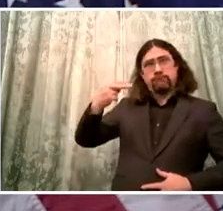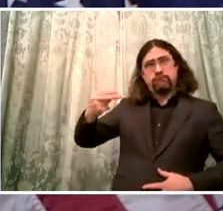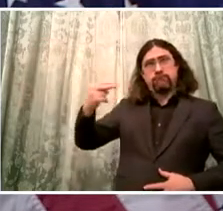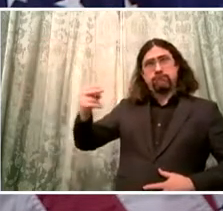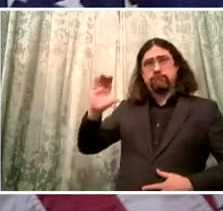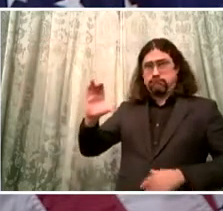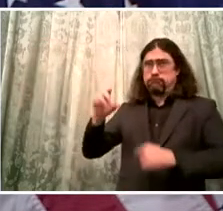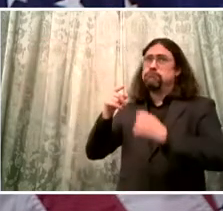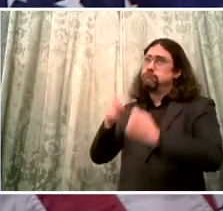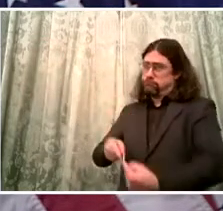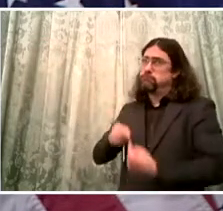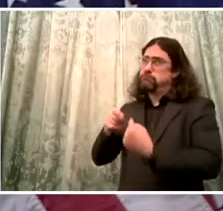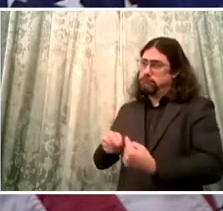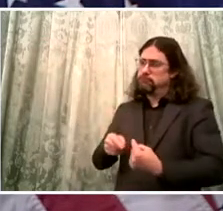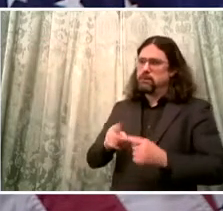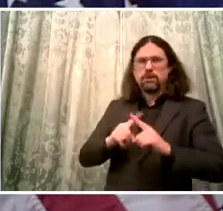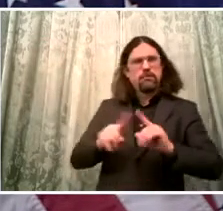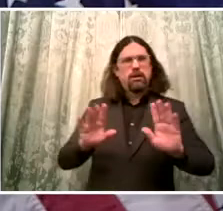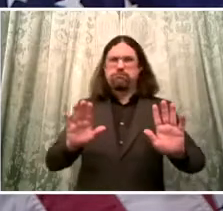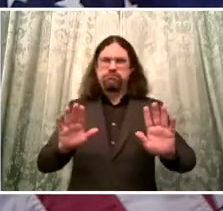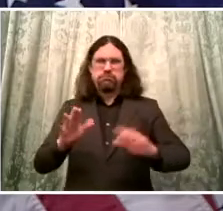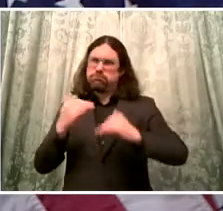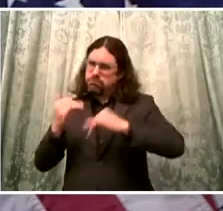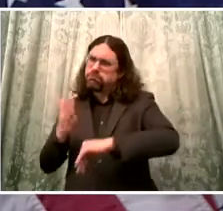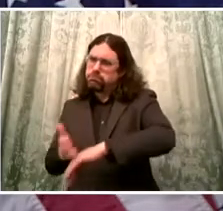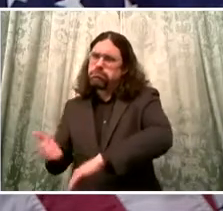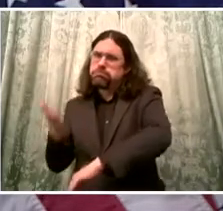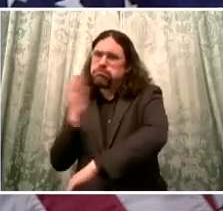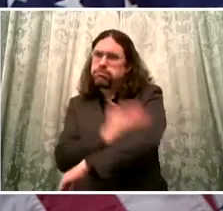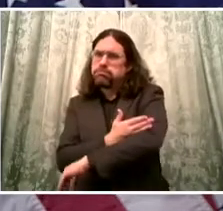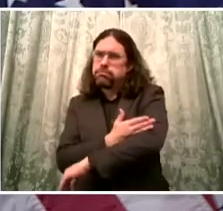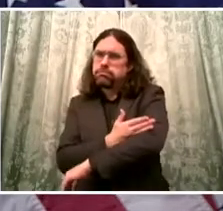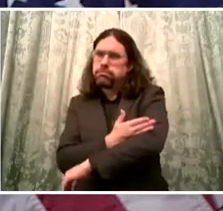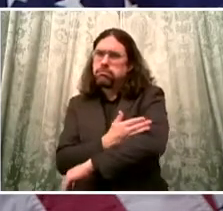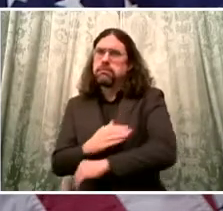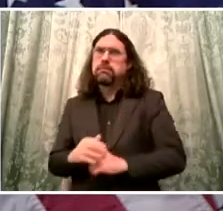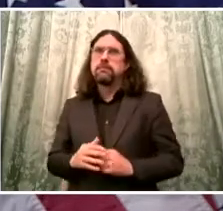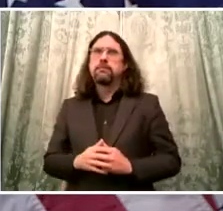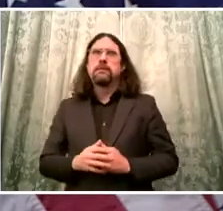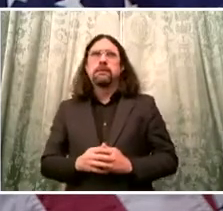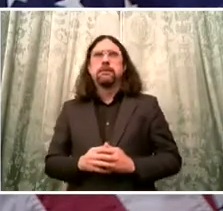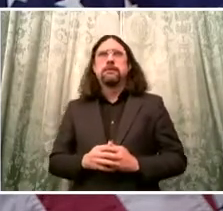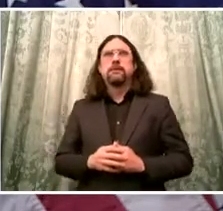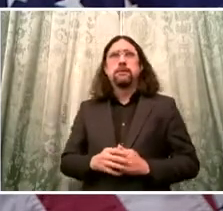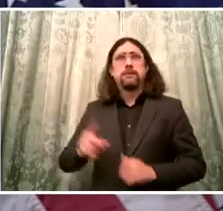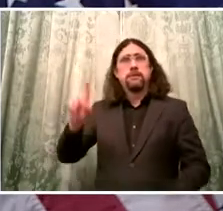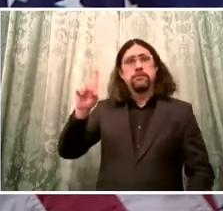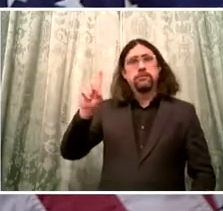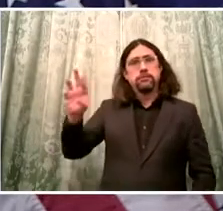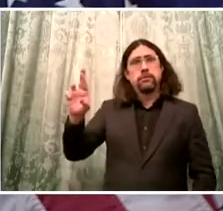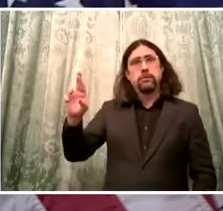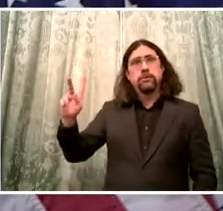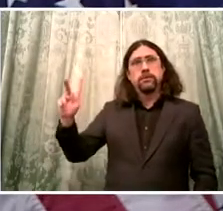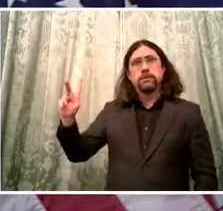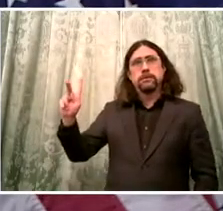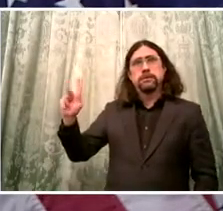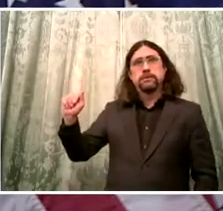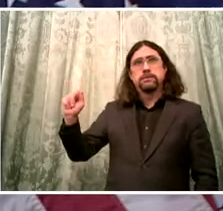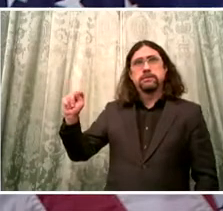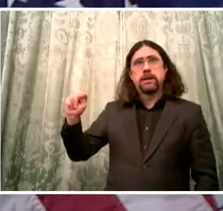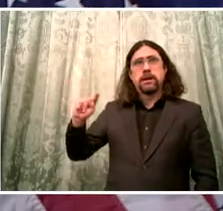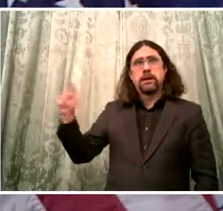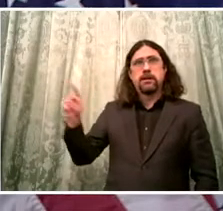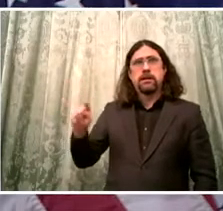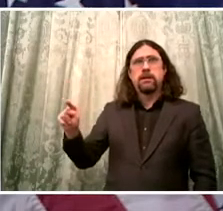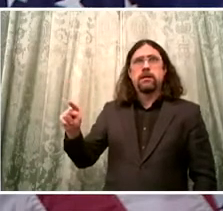Dr. Mitch Katz has worked miracles. Anyone paying attention last few years has seen a stunning transformation,